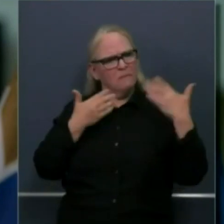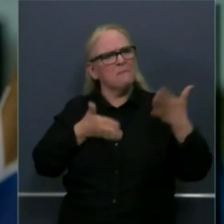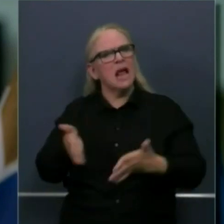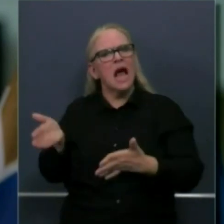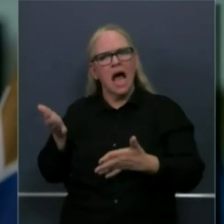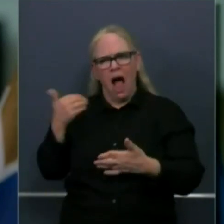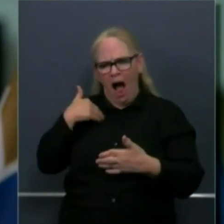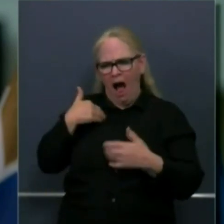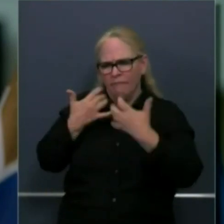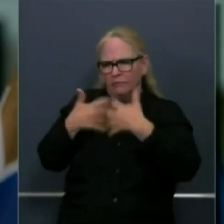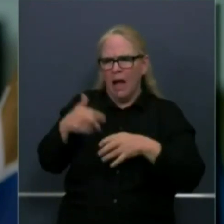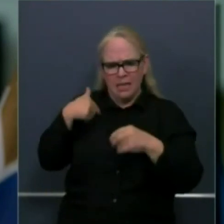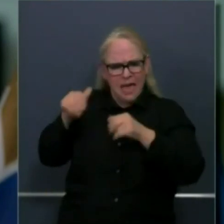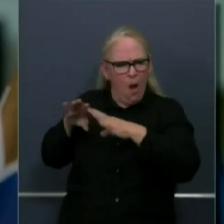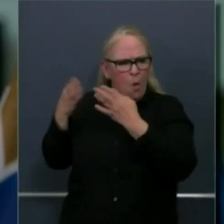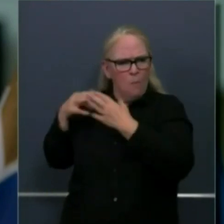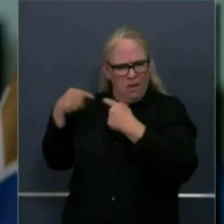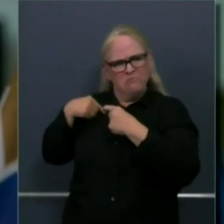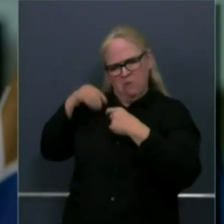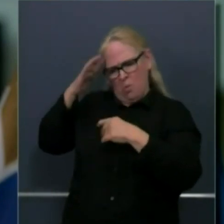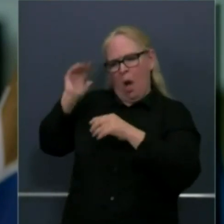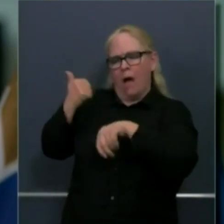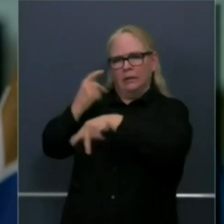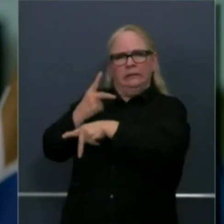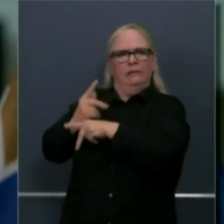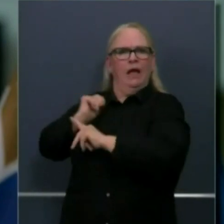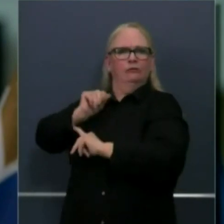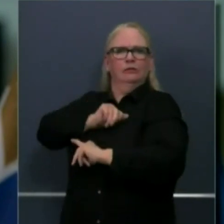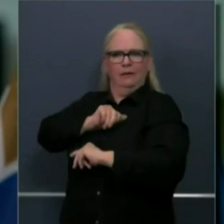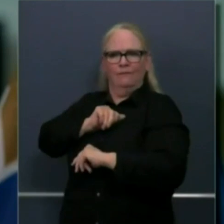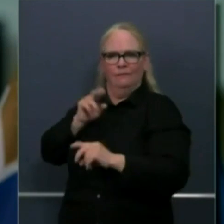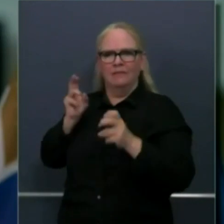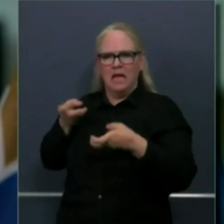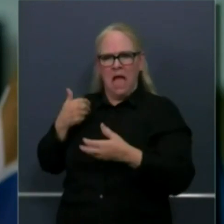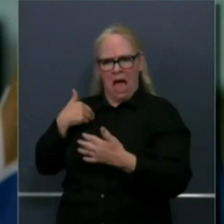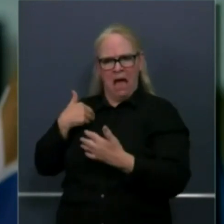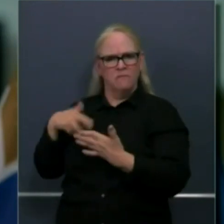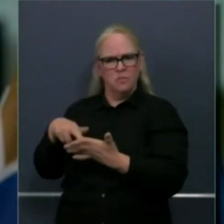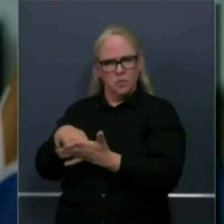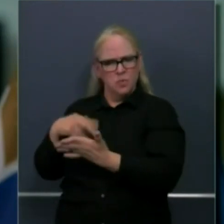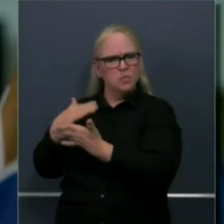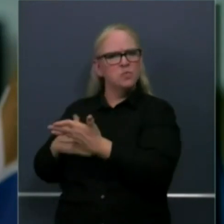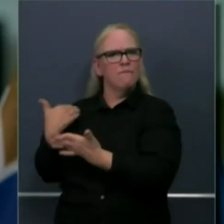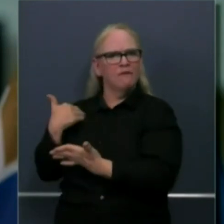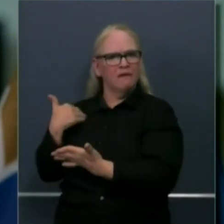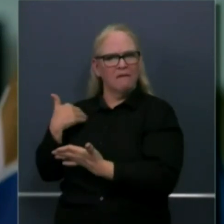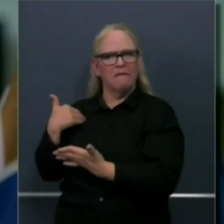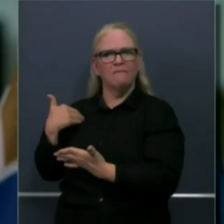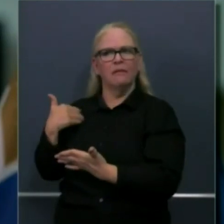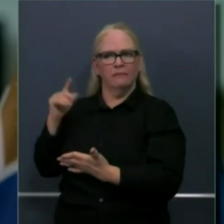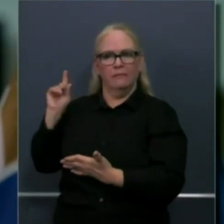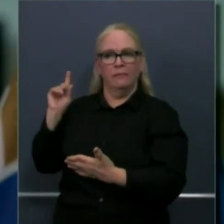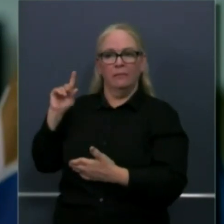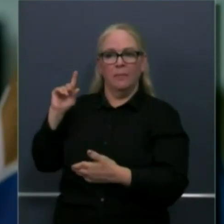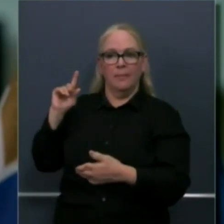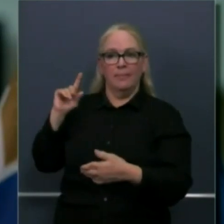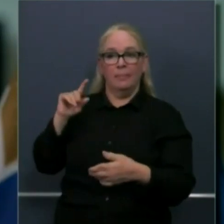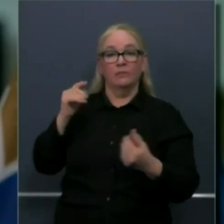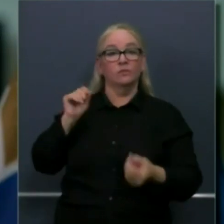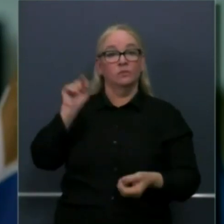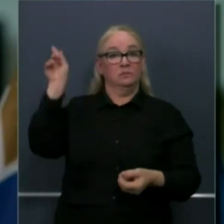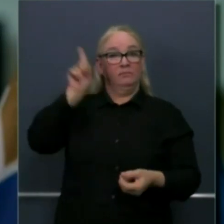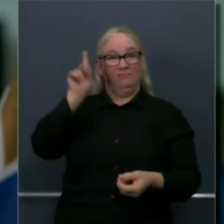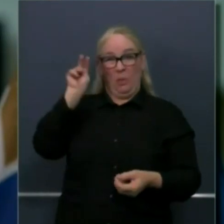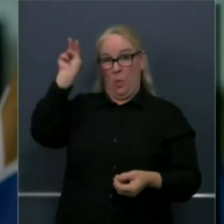loosenings if we start to see a spread of covid19 that butte now is on our